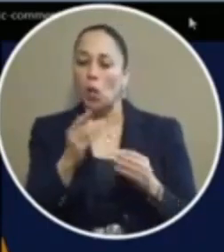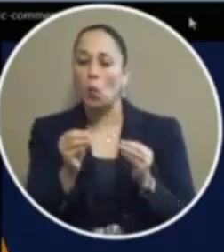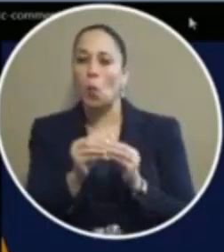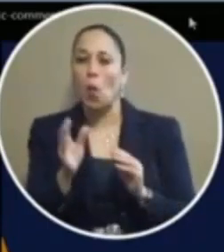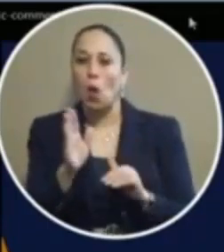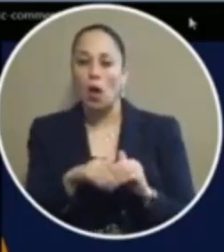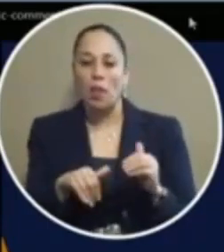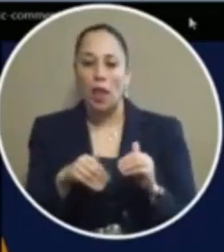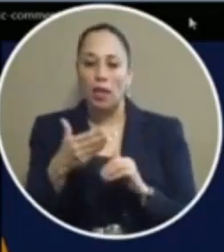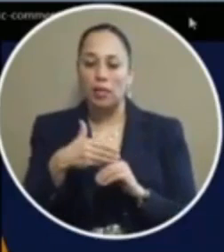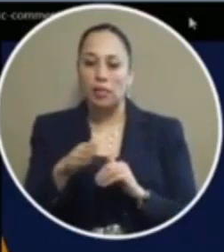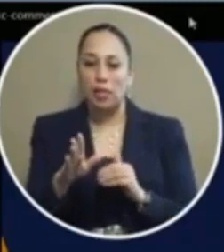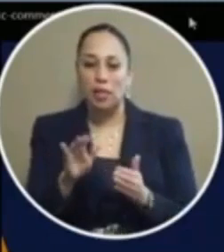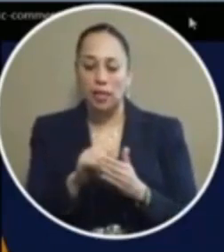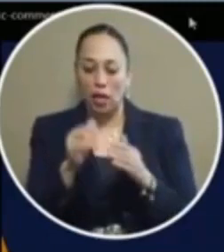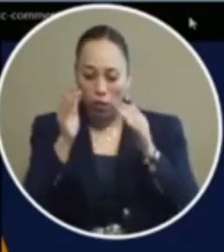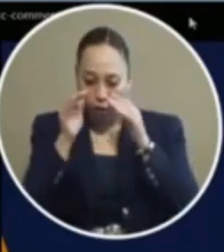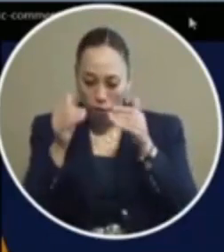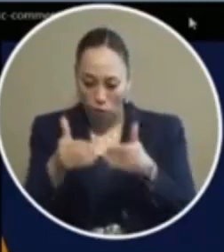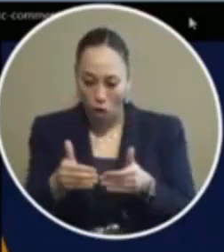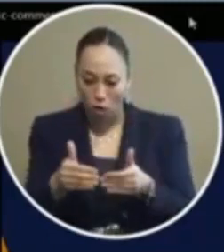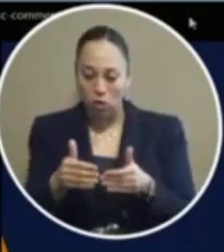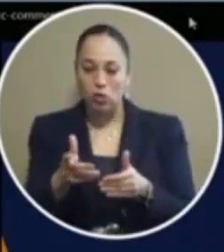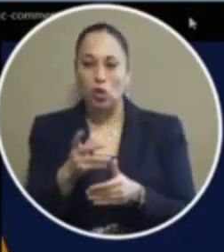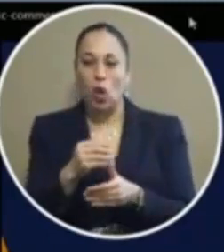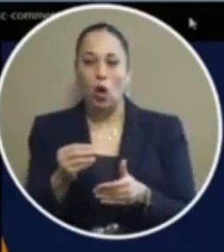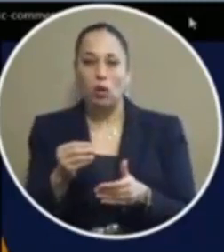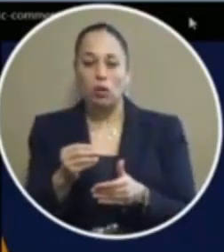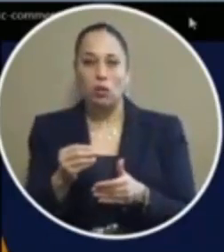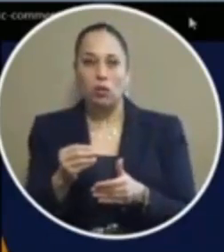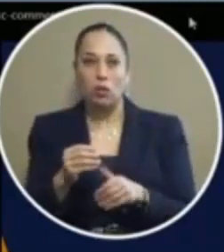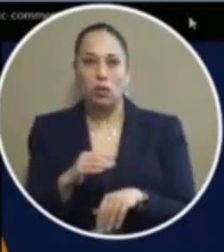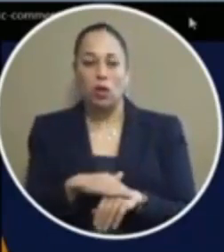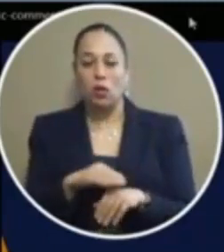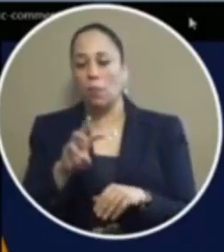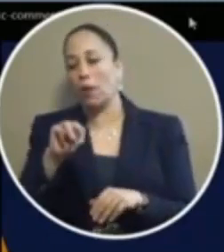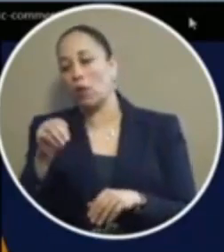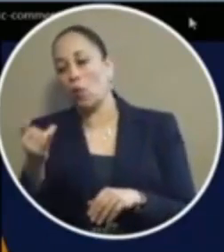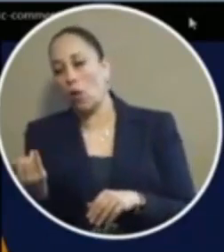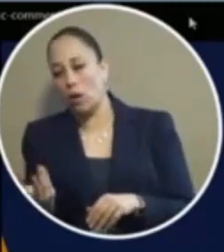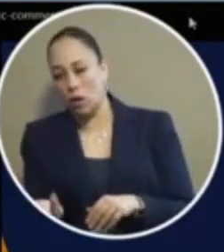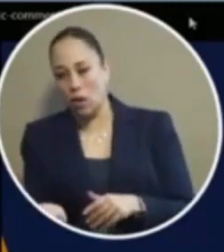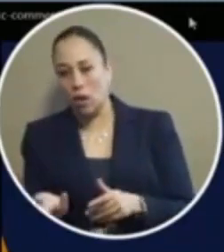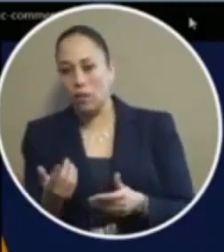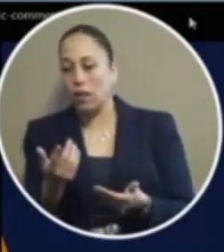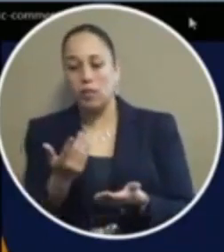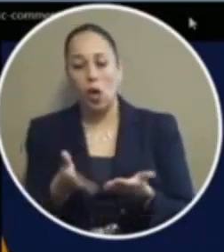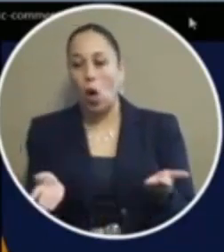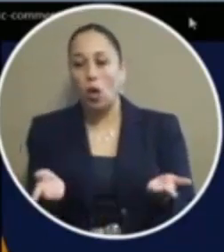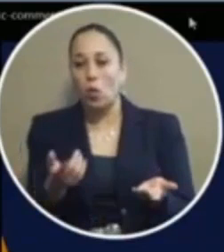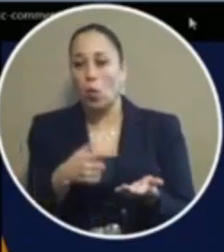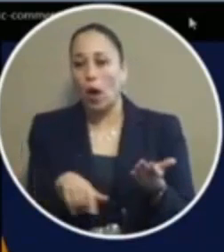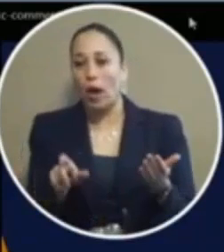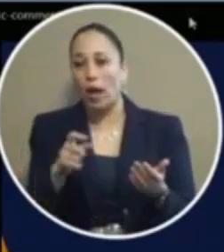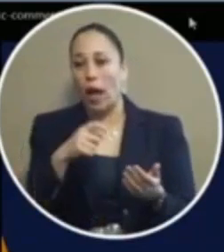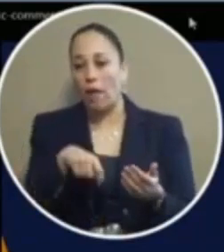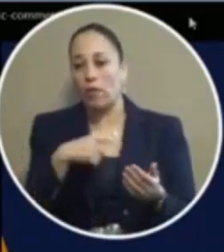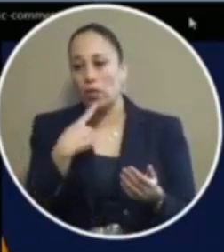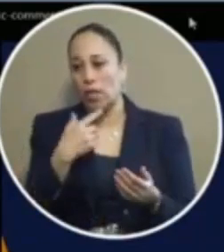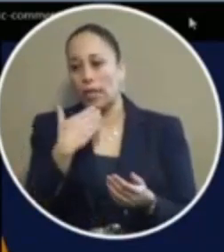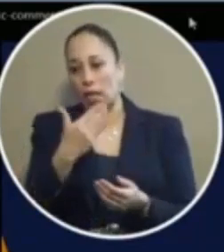spending so much time and focusing on something as petty as marijuana that's all i have to say thank you guys